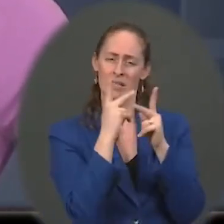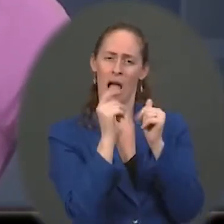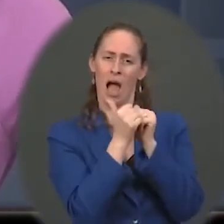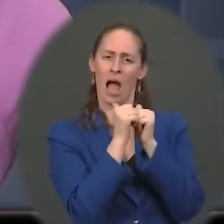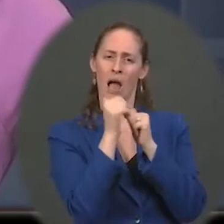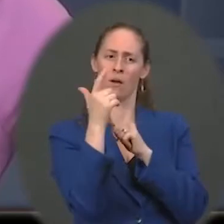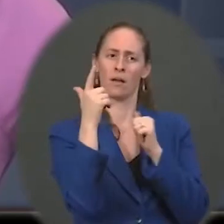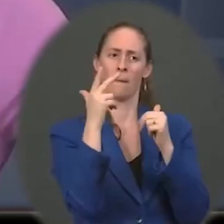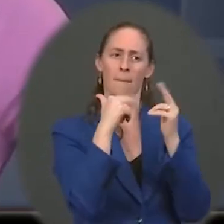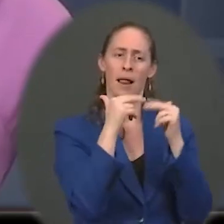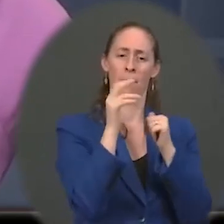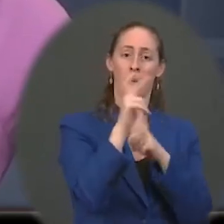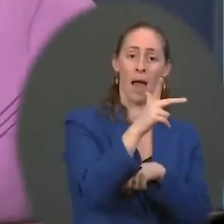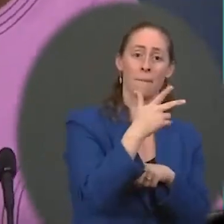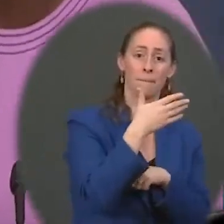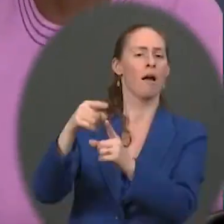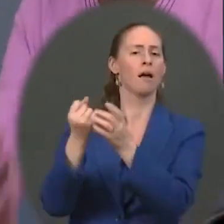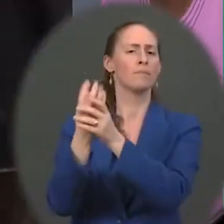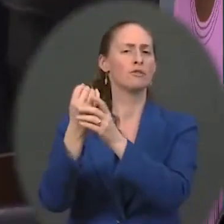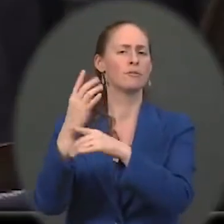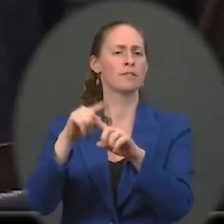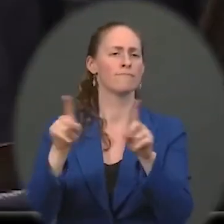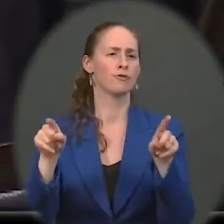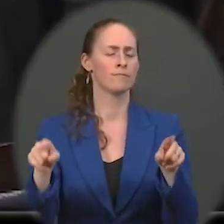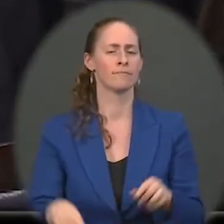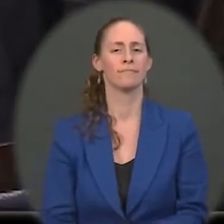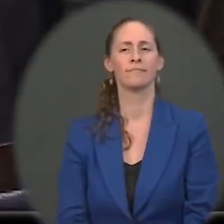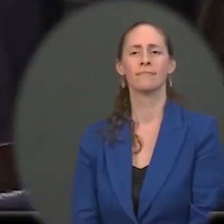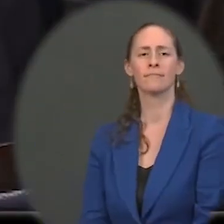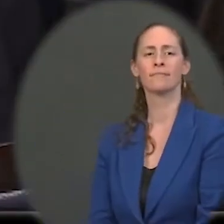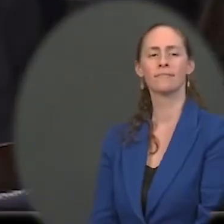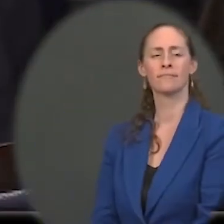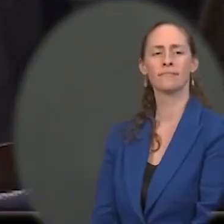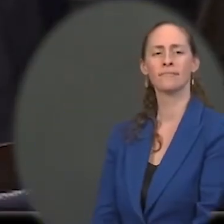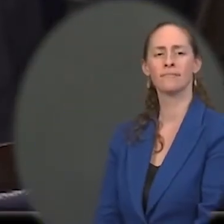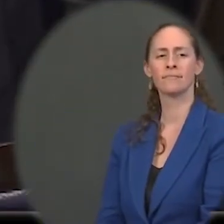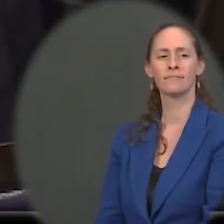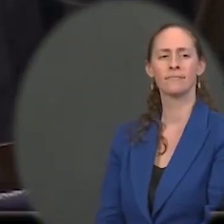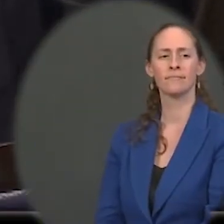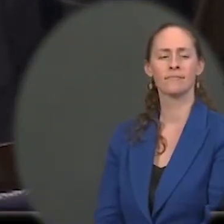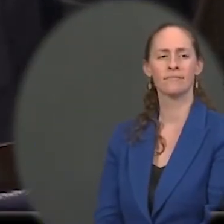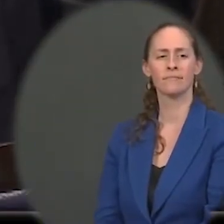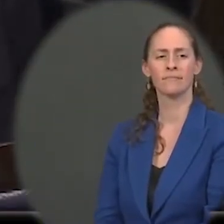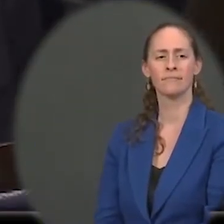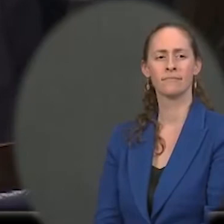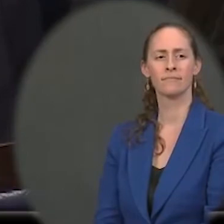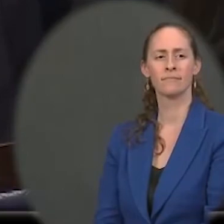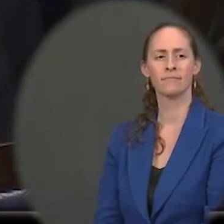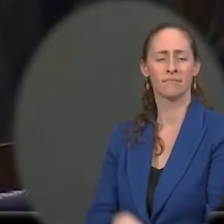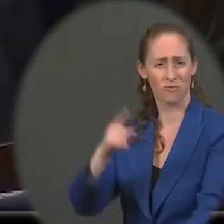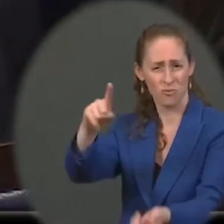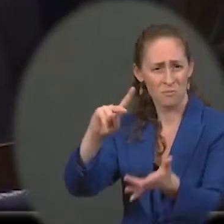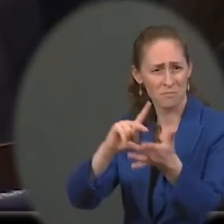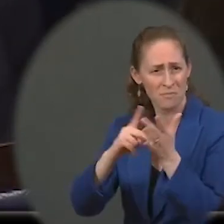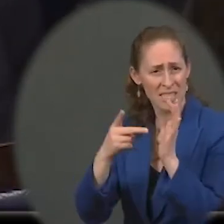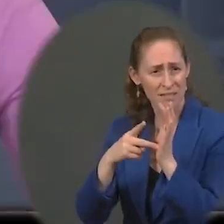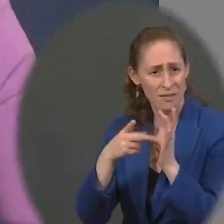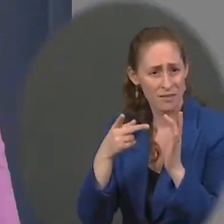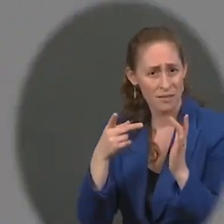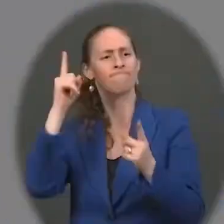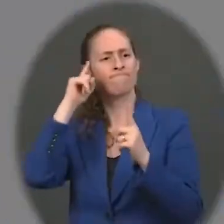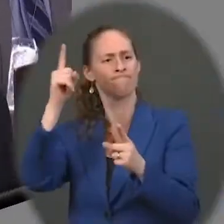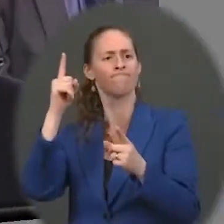and so we're saying that there are multiple pathways. The I think what we're saying is that there are multiple congressional pathways to get to that. I'm just saying there are multiple